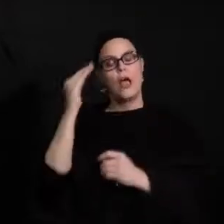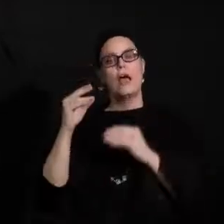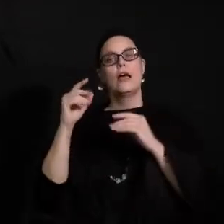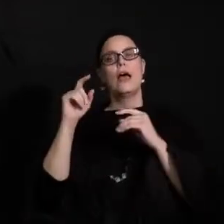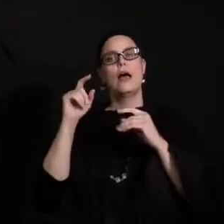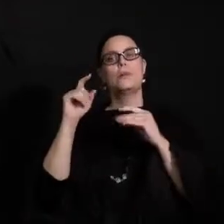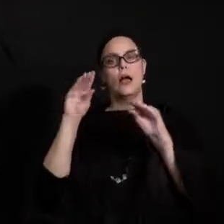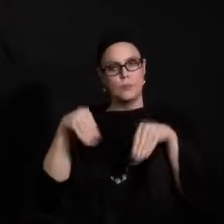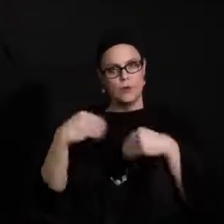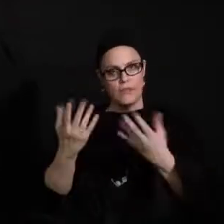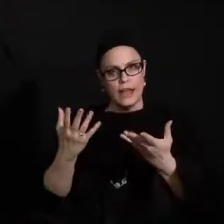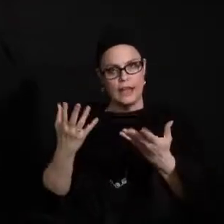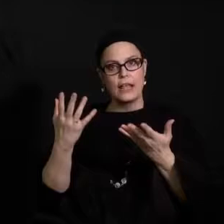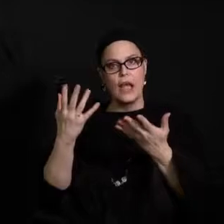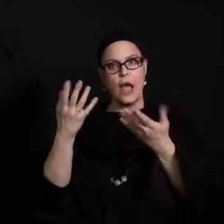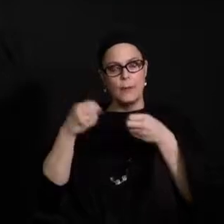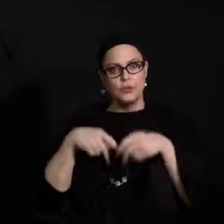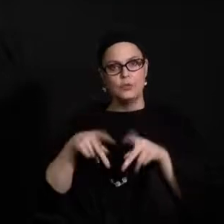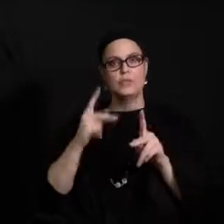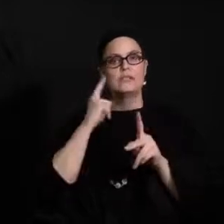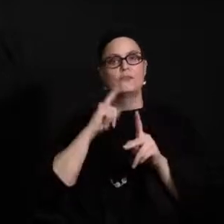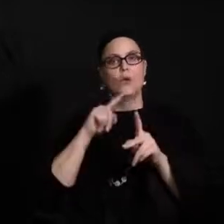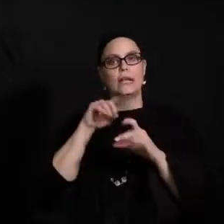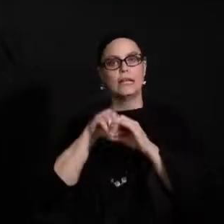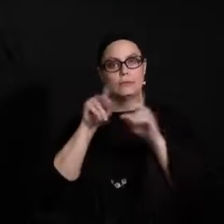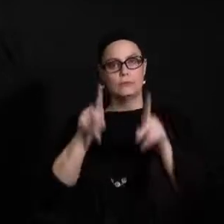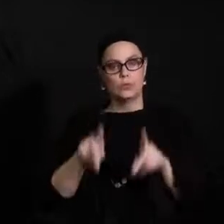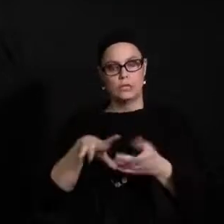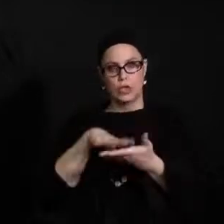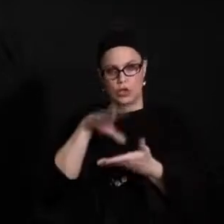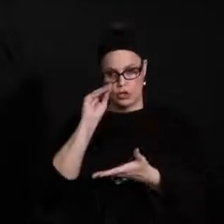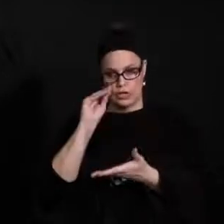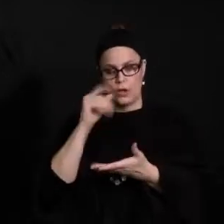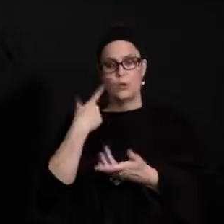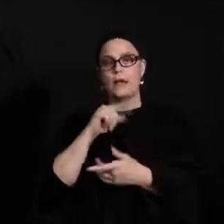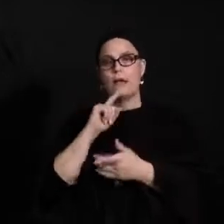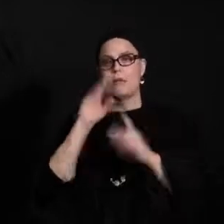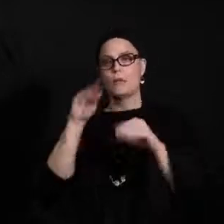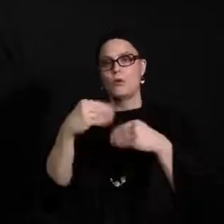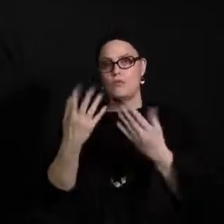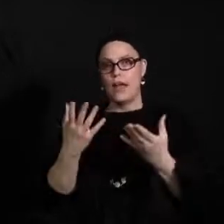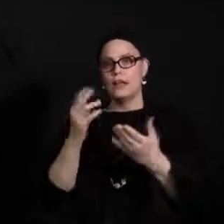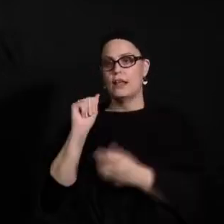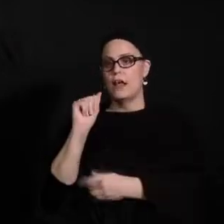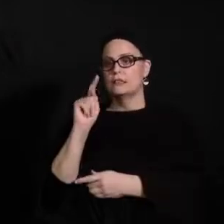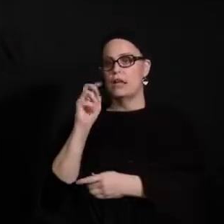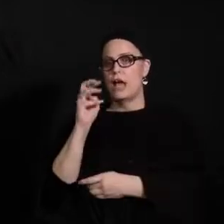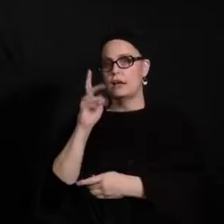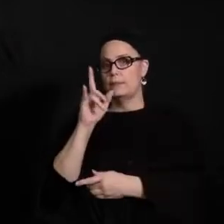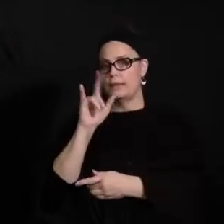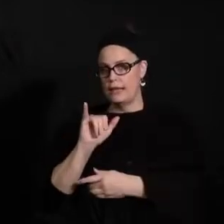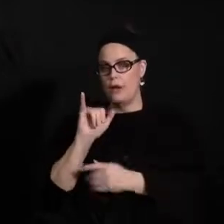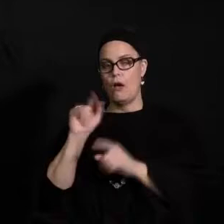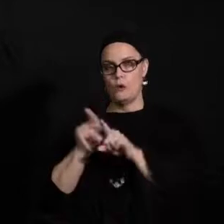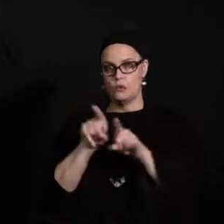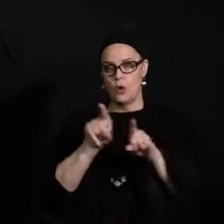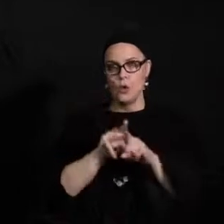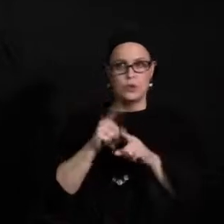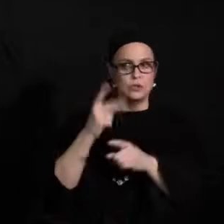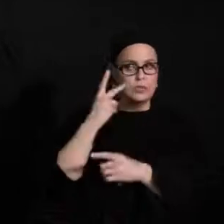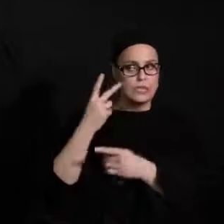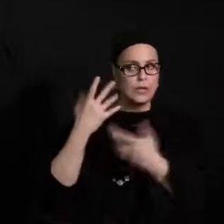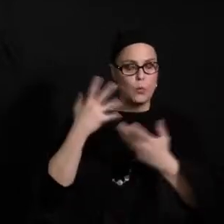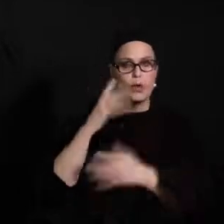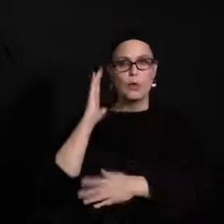providing opportunities for in-person learning. We were provided opportunities of autonomy also to determine what in-person